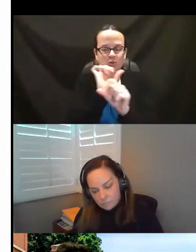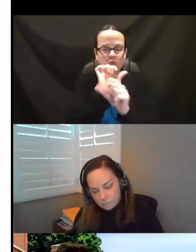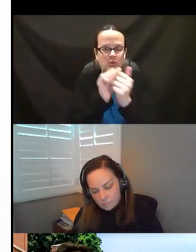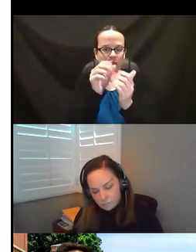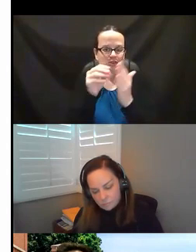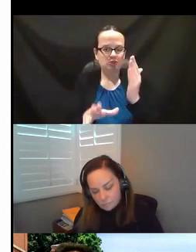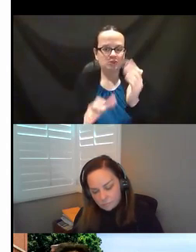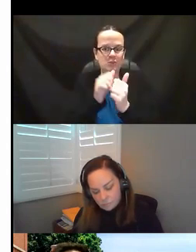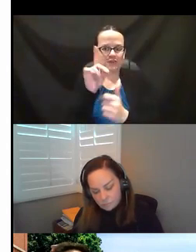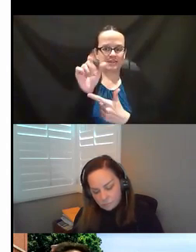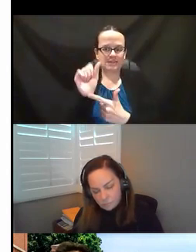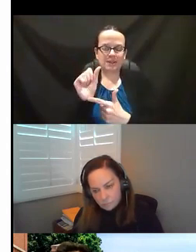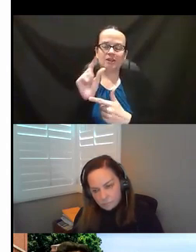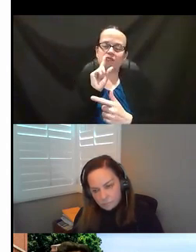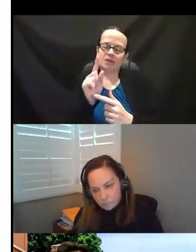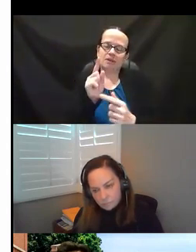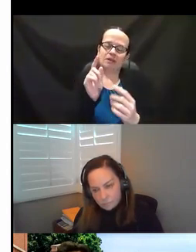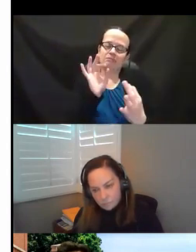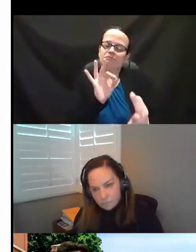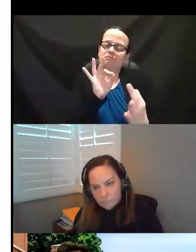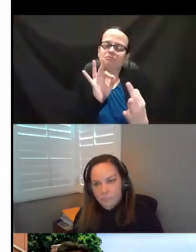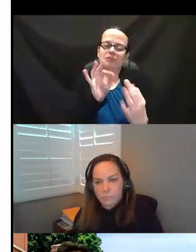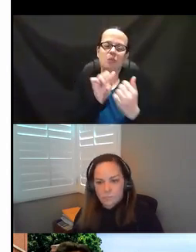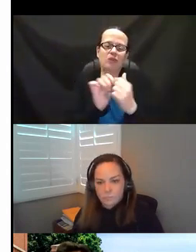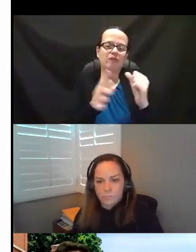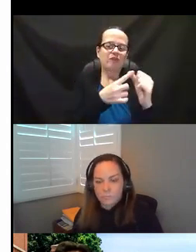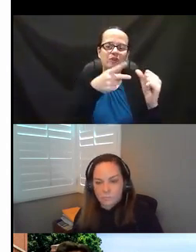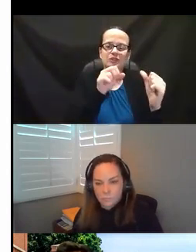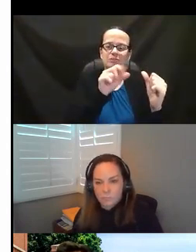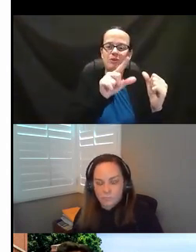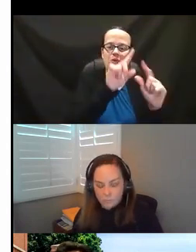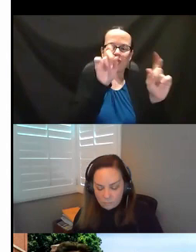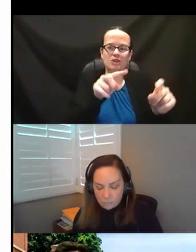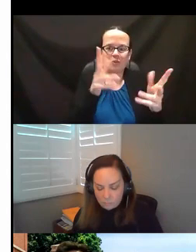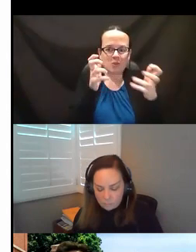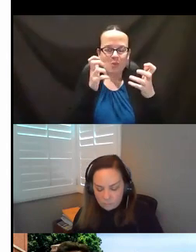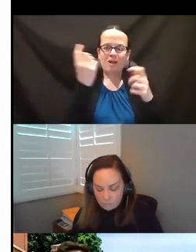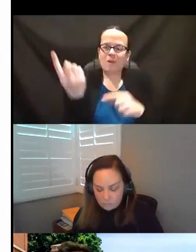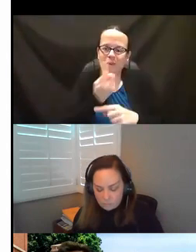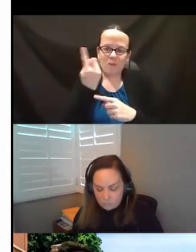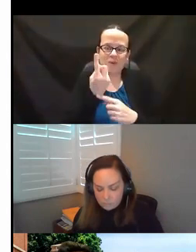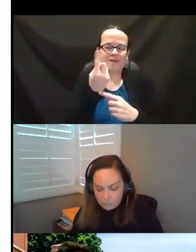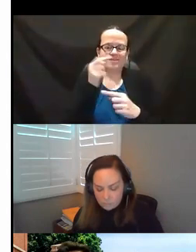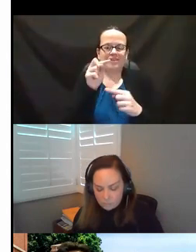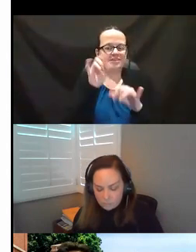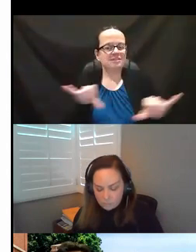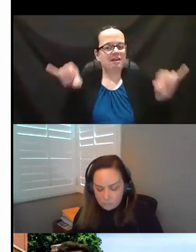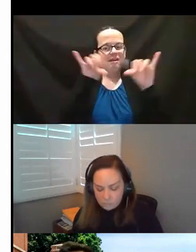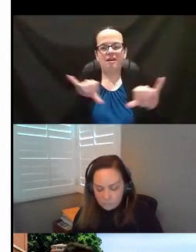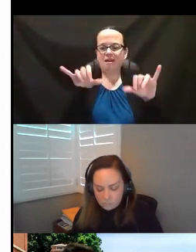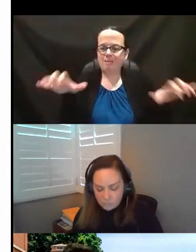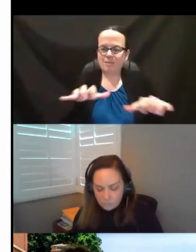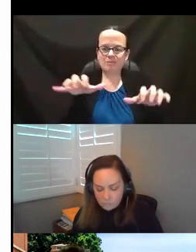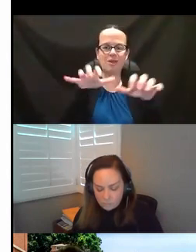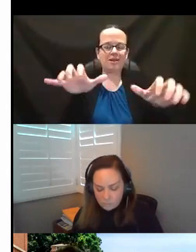disabilities. Ideally, just like with the first poll question, we would like to get to that point that it's always that this is common practice in